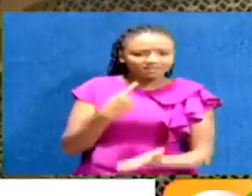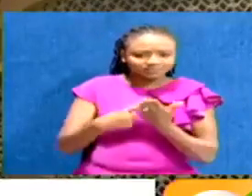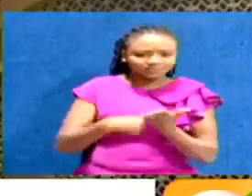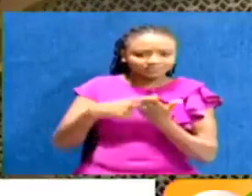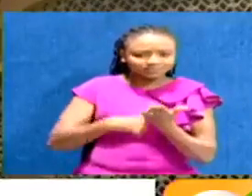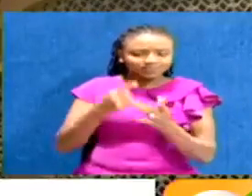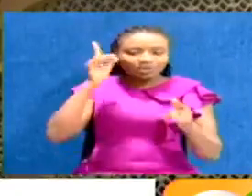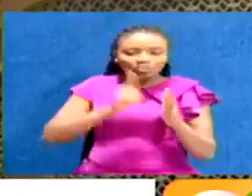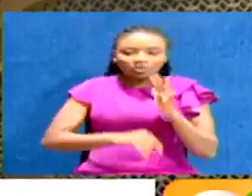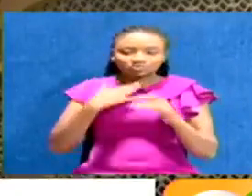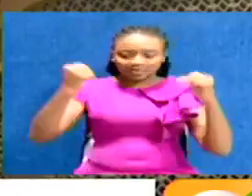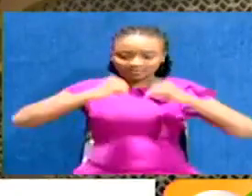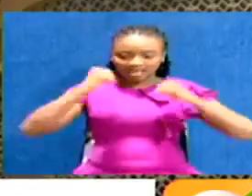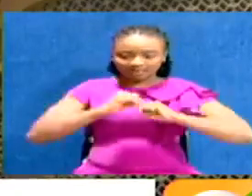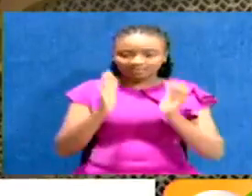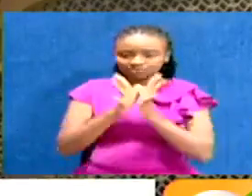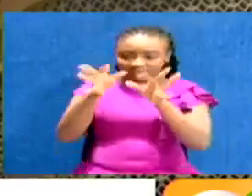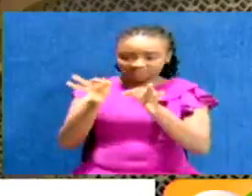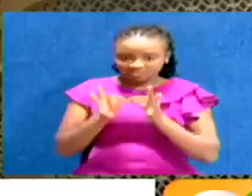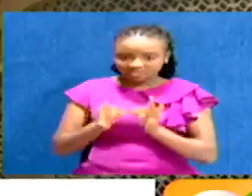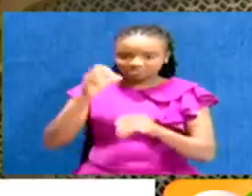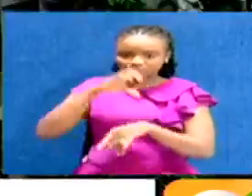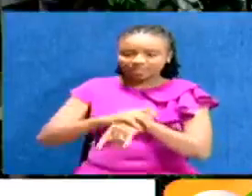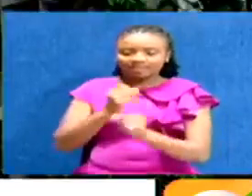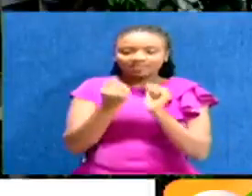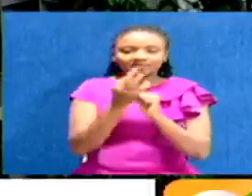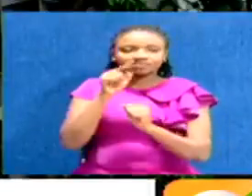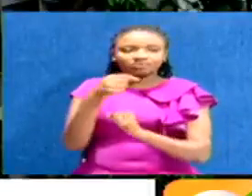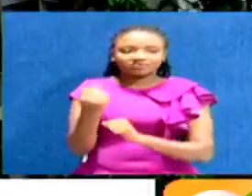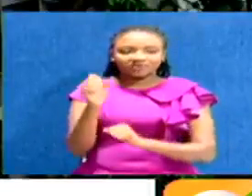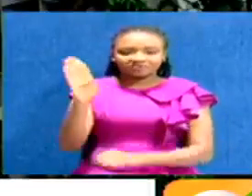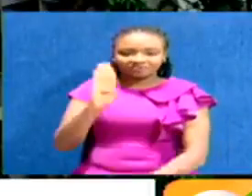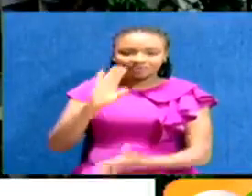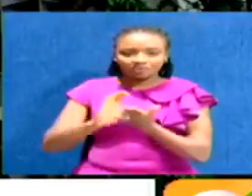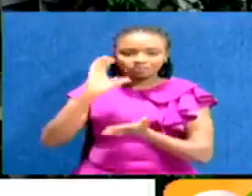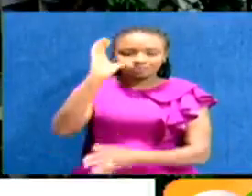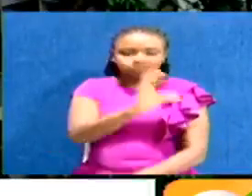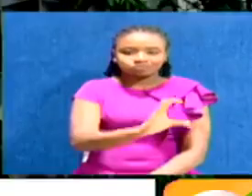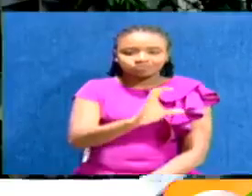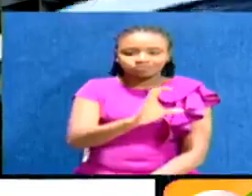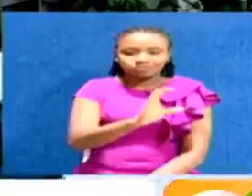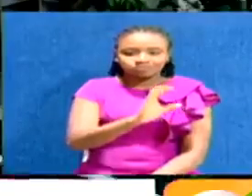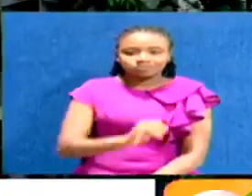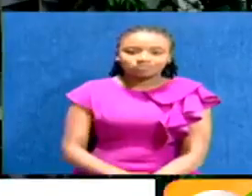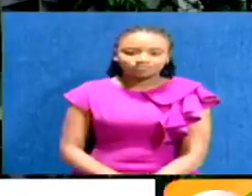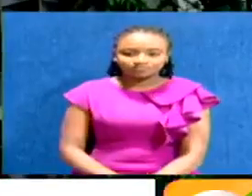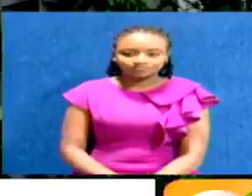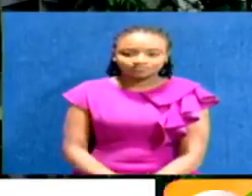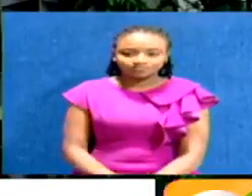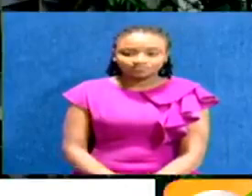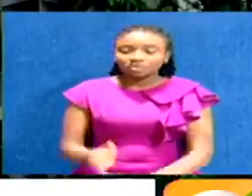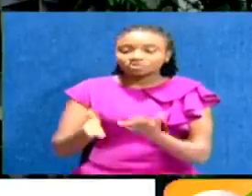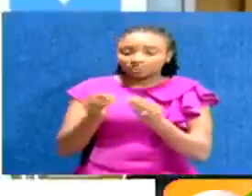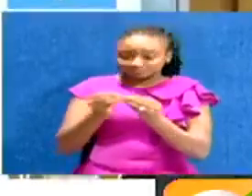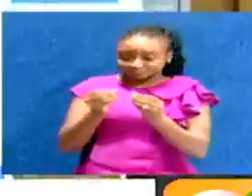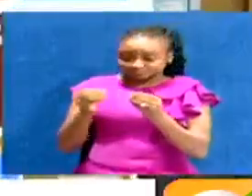ham out a deal with Treasury by pushing for a 13.5 billion shillings allocation in the supplementary budget to clear